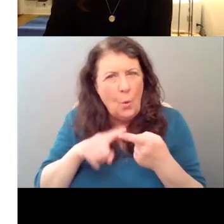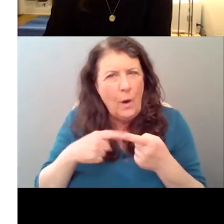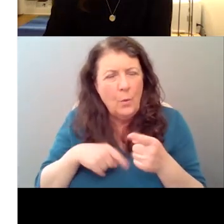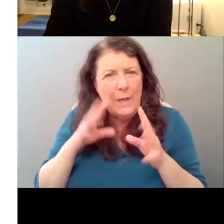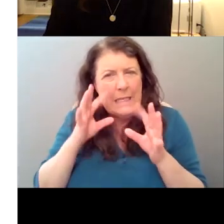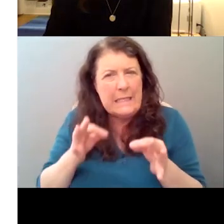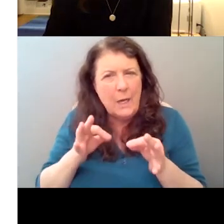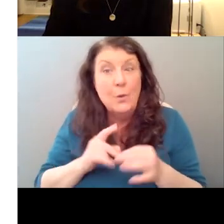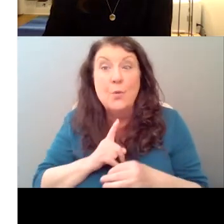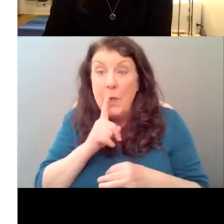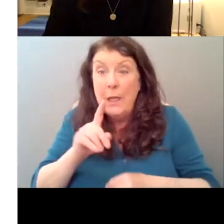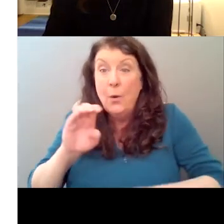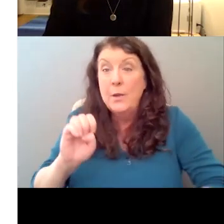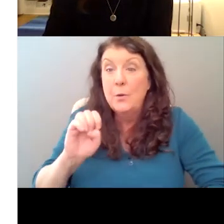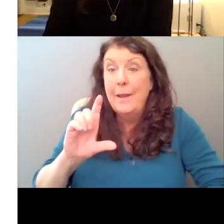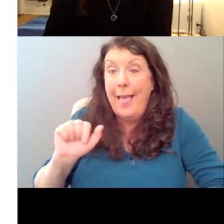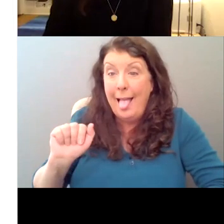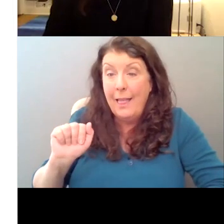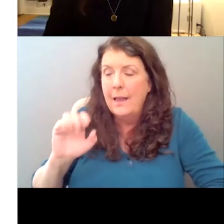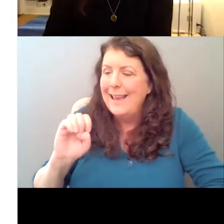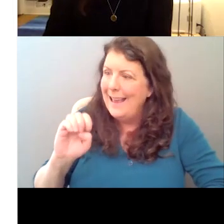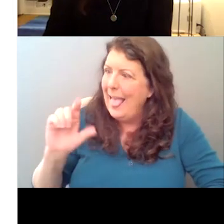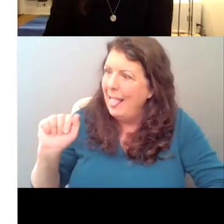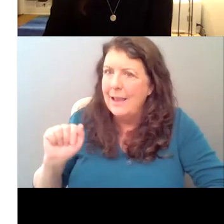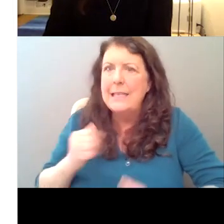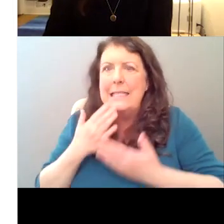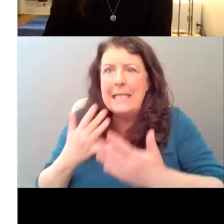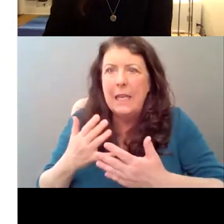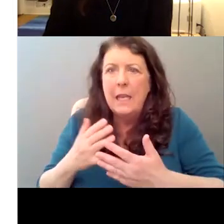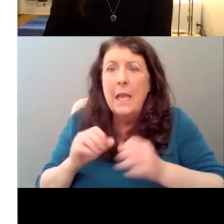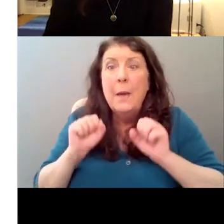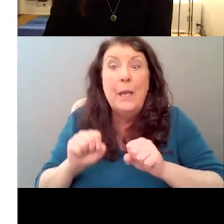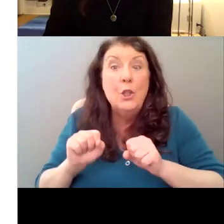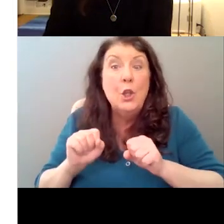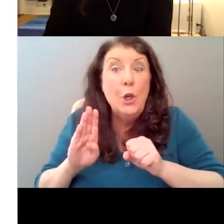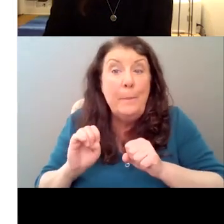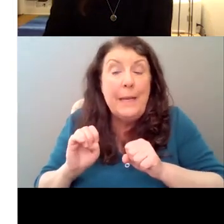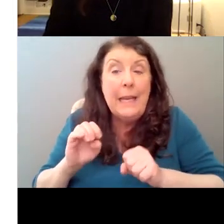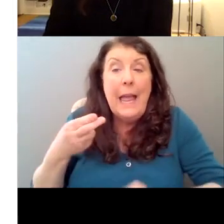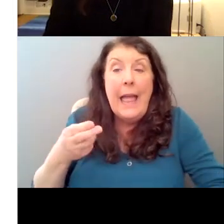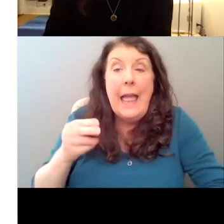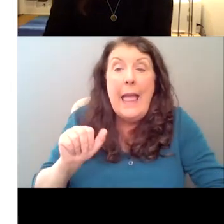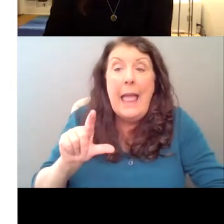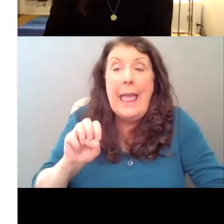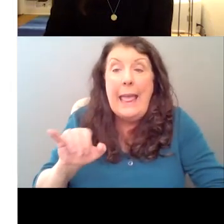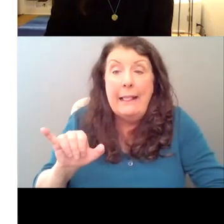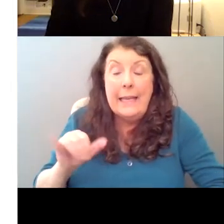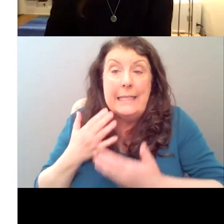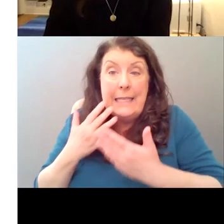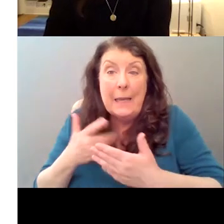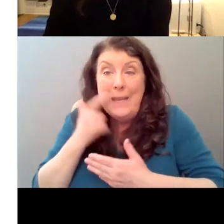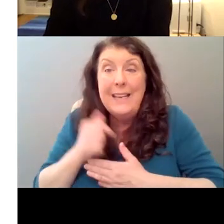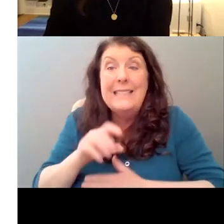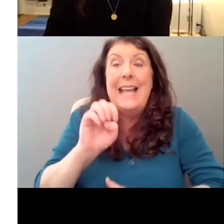singing because there was definitely also a world where it could have been Haley singing because it is her own artistic voice. It is